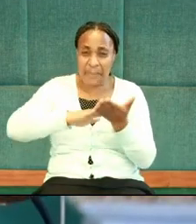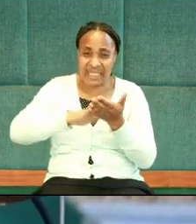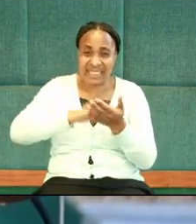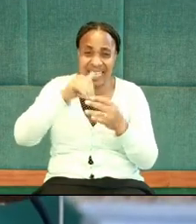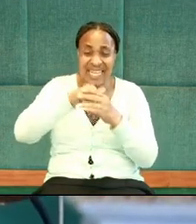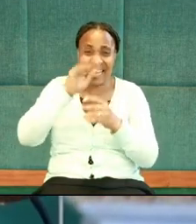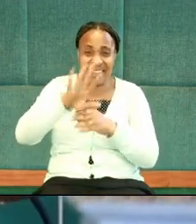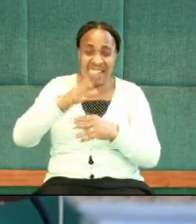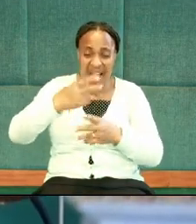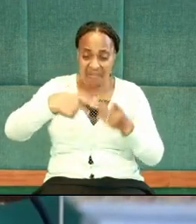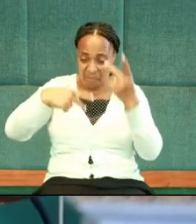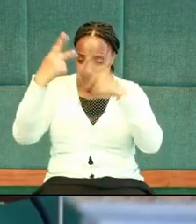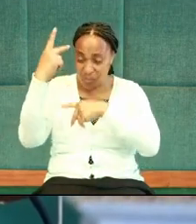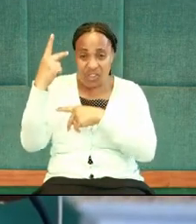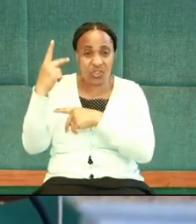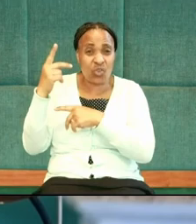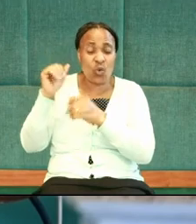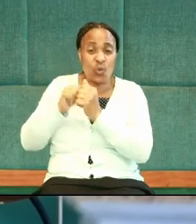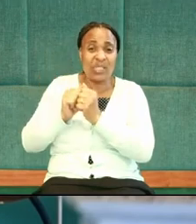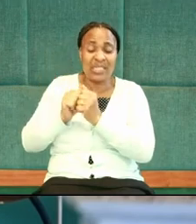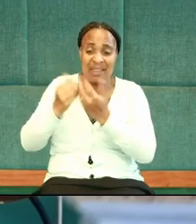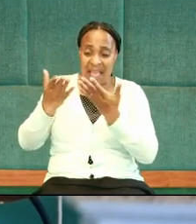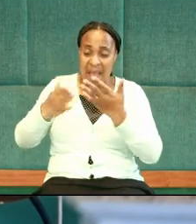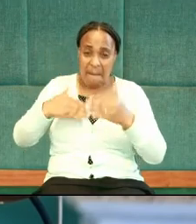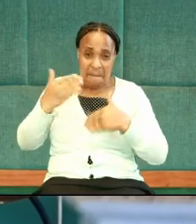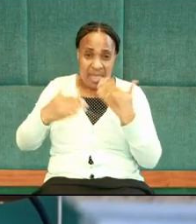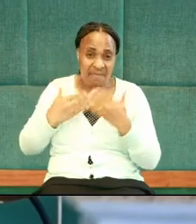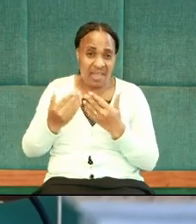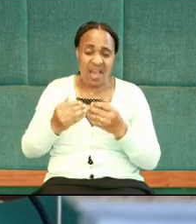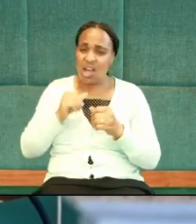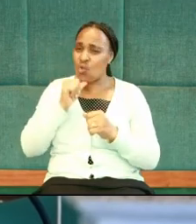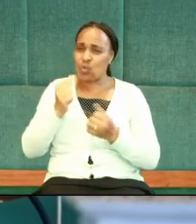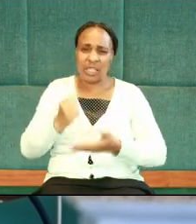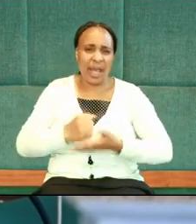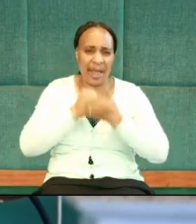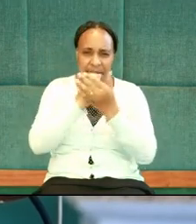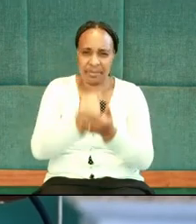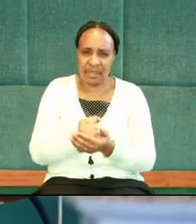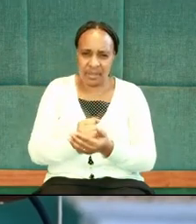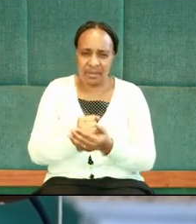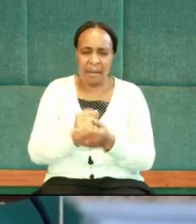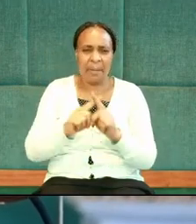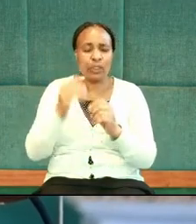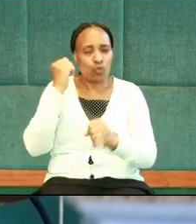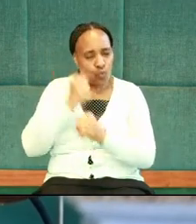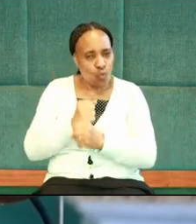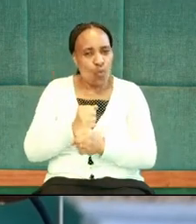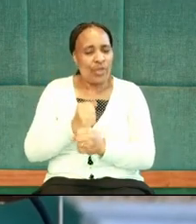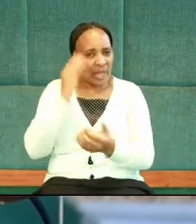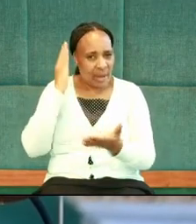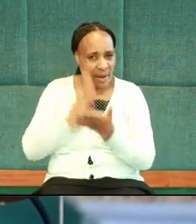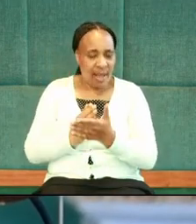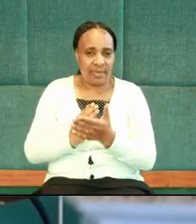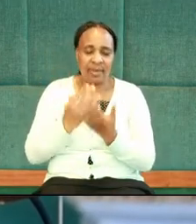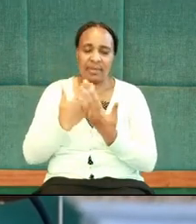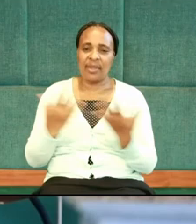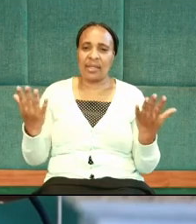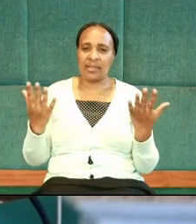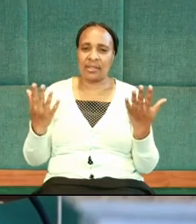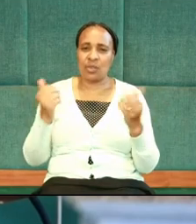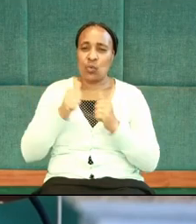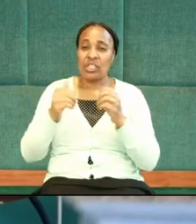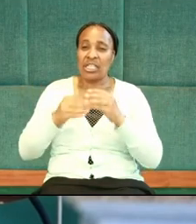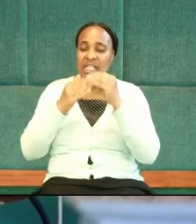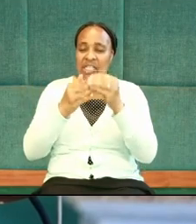philosophical underpinning of romanticism. It's not helping do the right thing. And it leads to a lot of